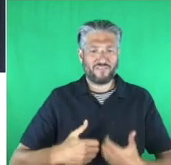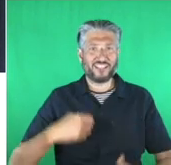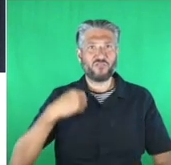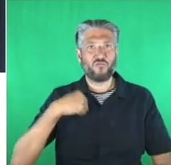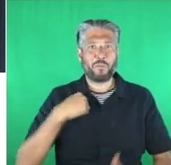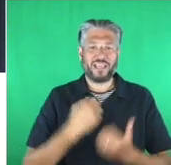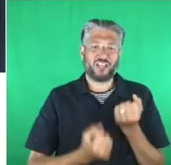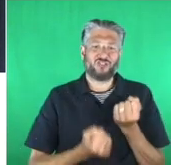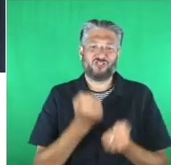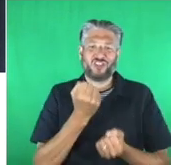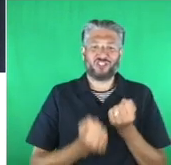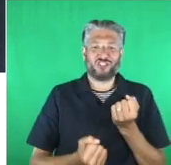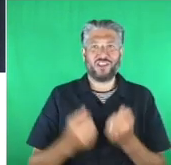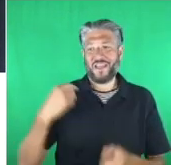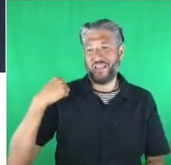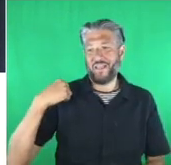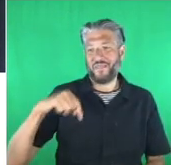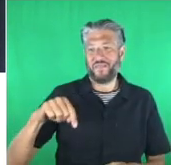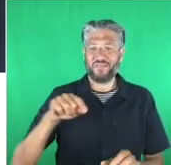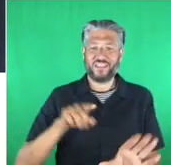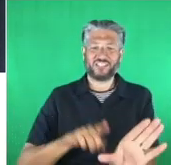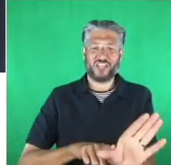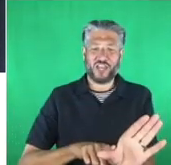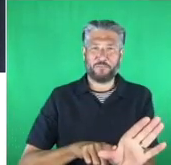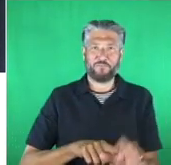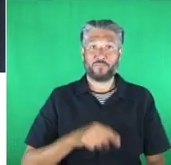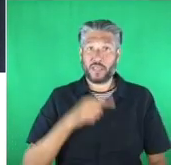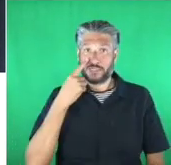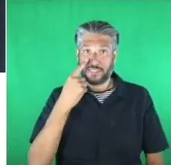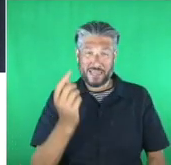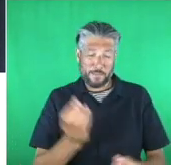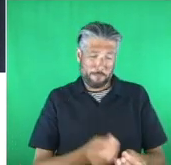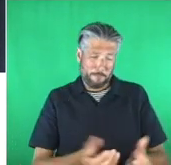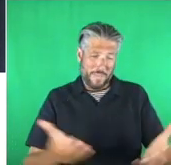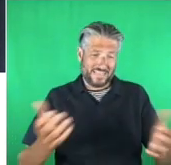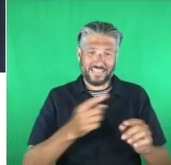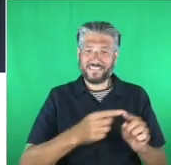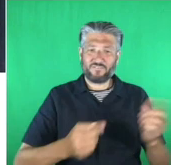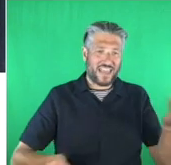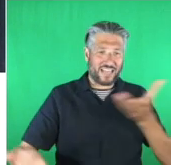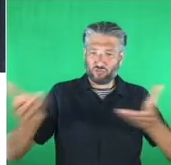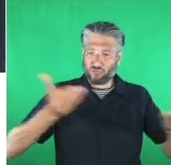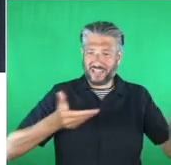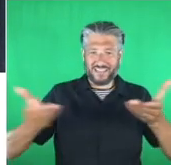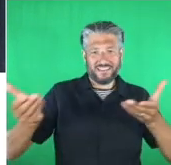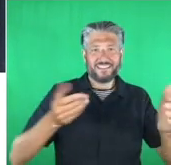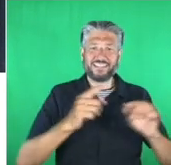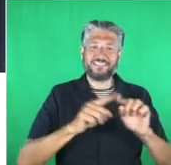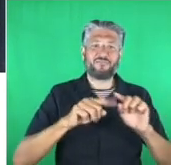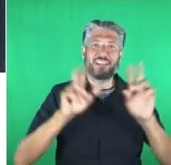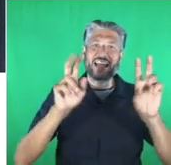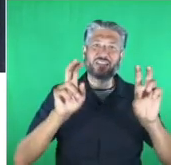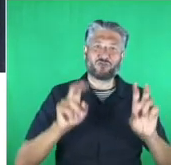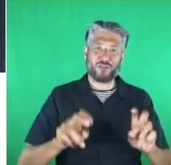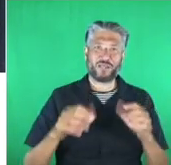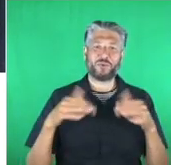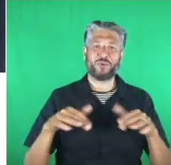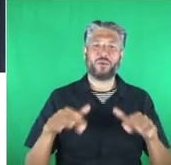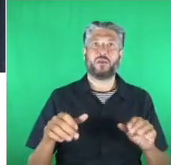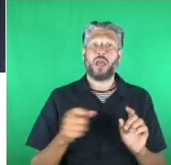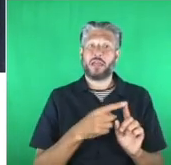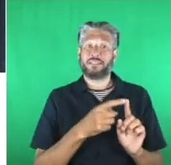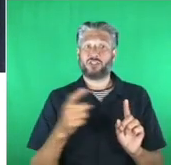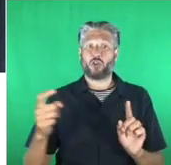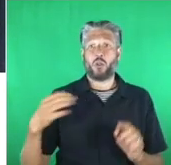and seeing all the worthy and exciting entries from across all of the categories. This year's Digital Volunteer of the Year Award